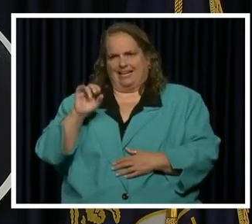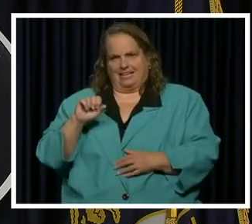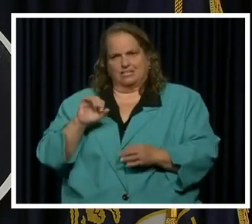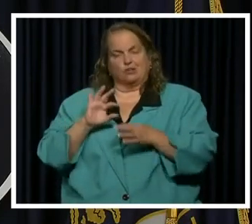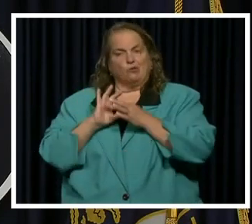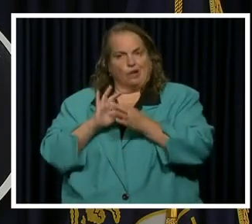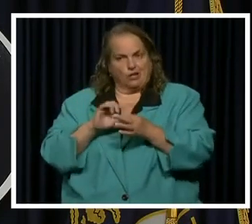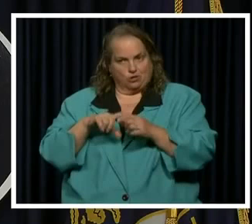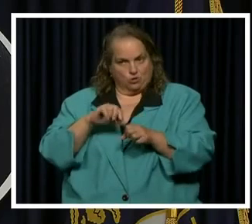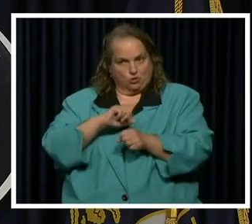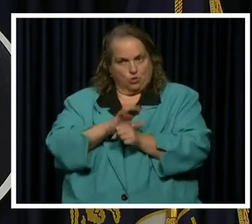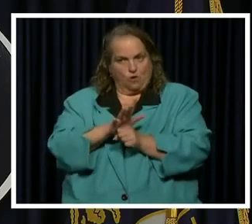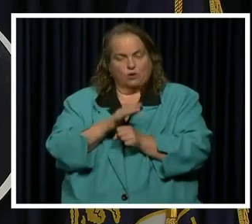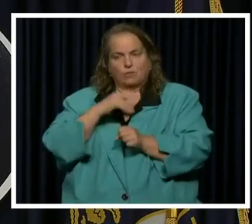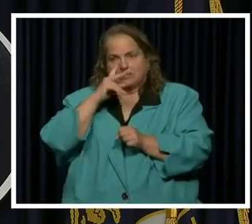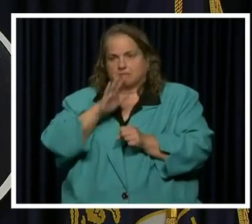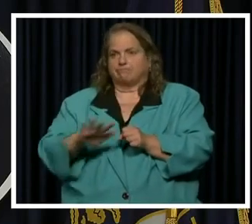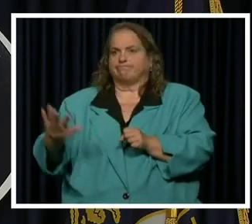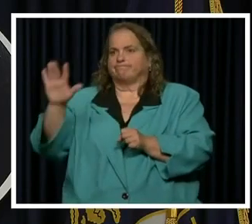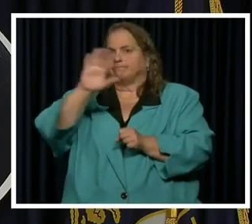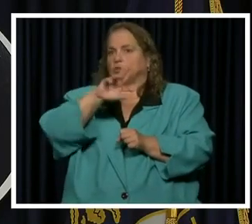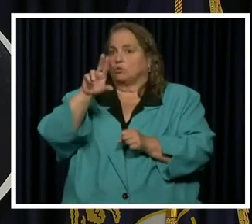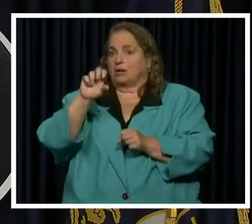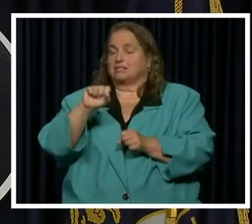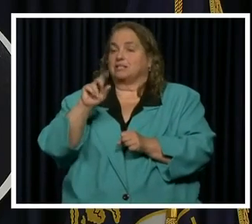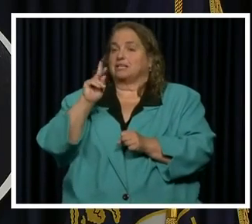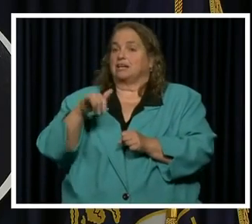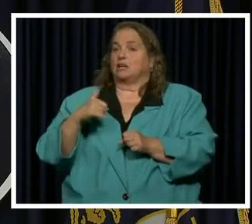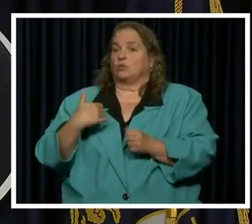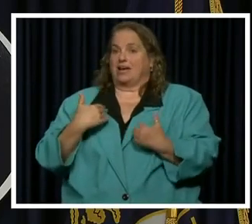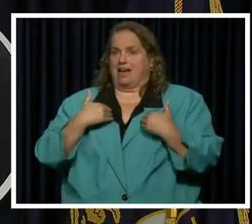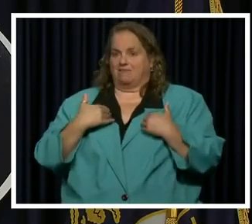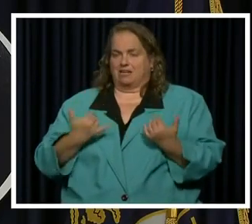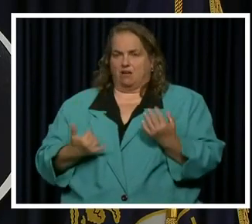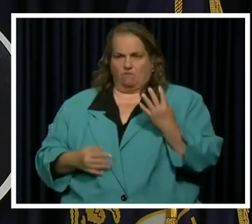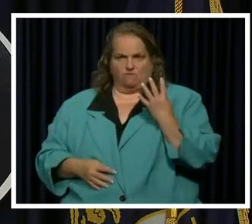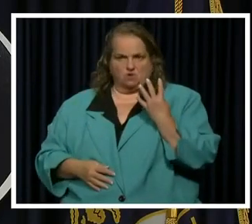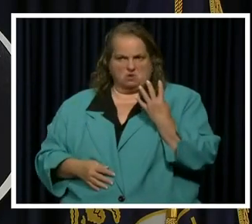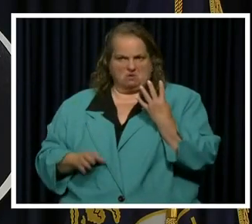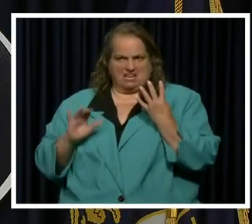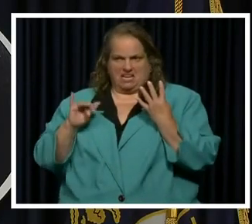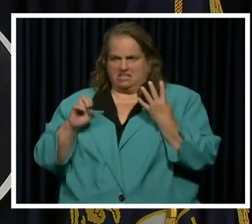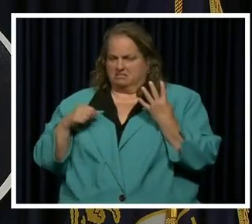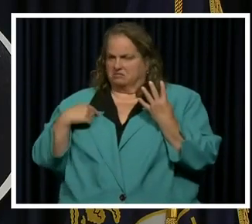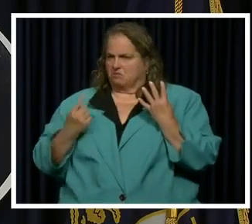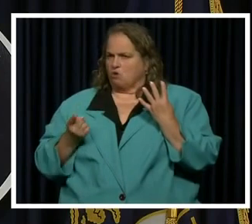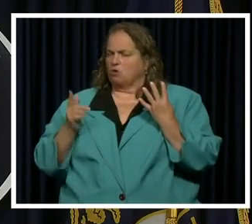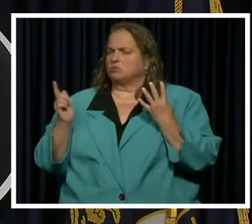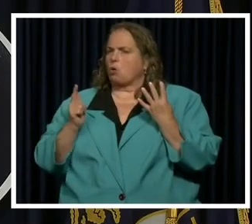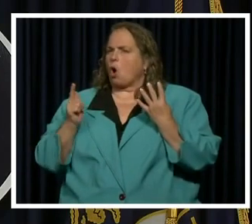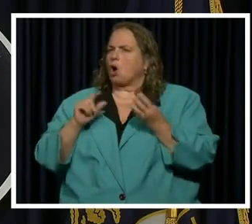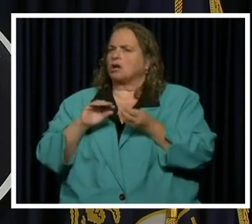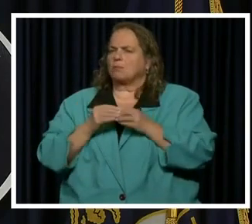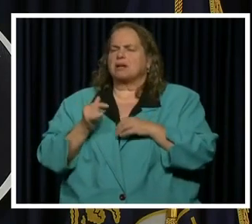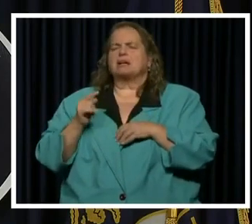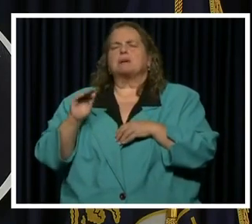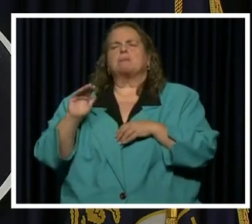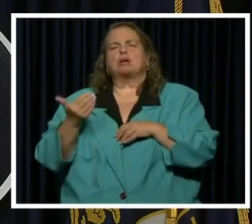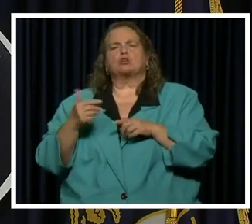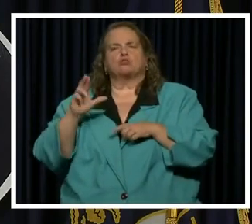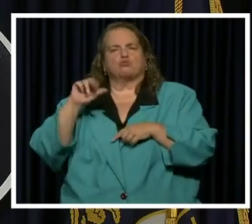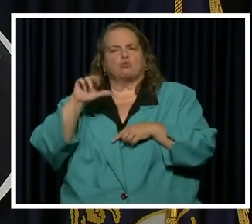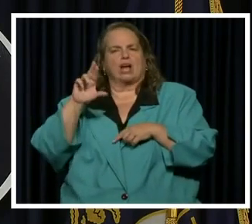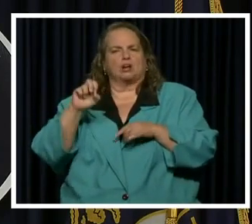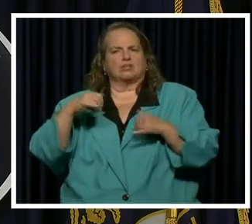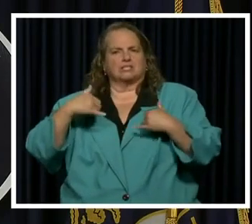that we're seeing across the United States in Kentucky. To our knowledge, we've only had four cases thus far. It still appears to be rare,